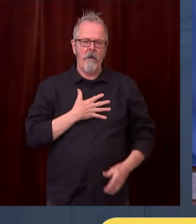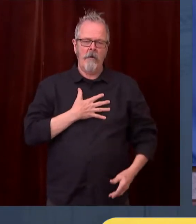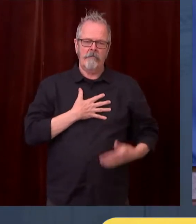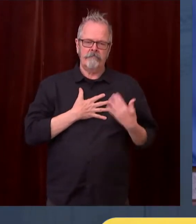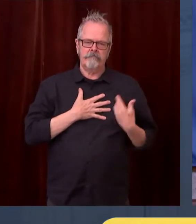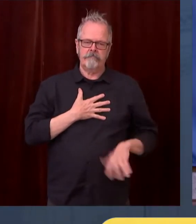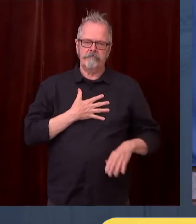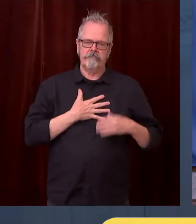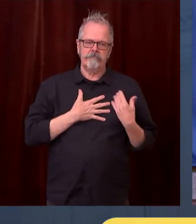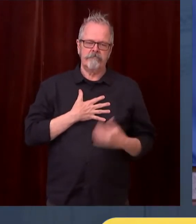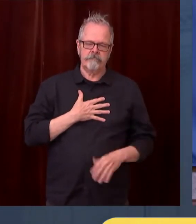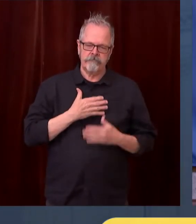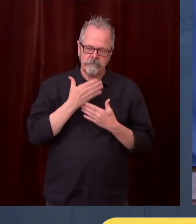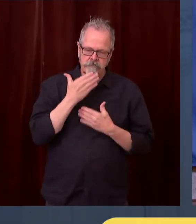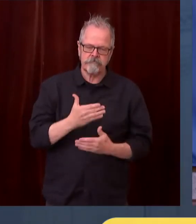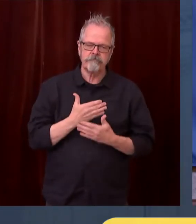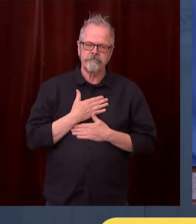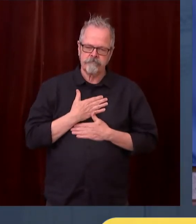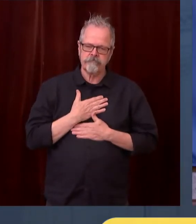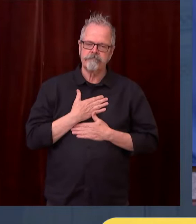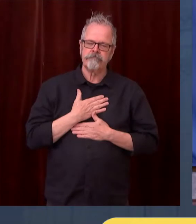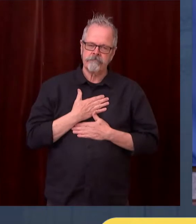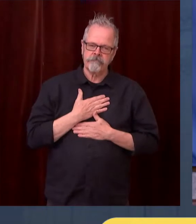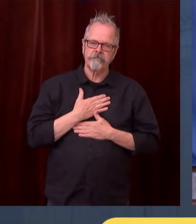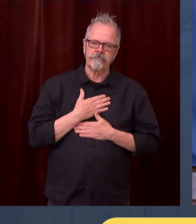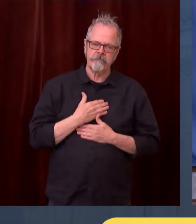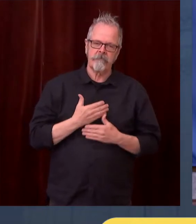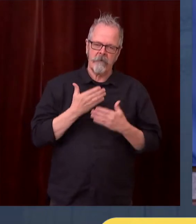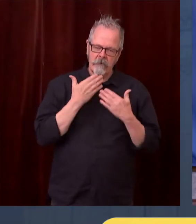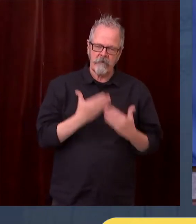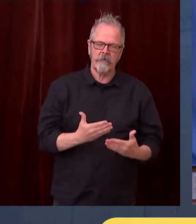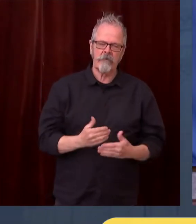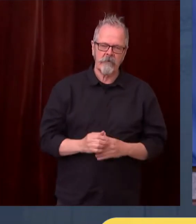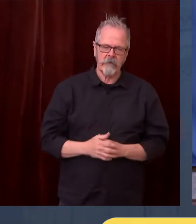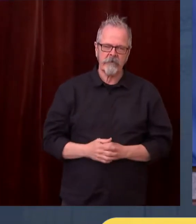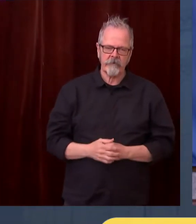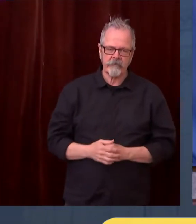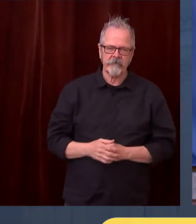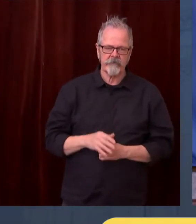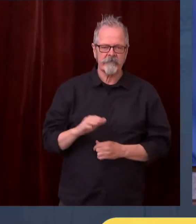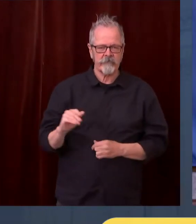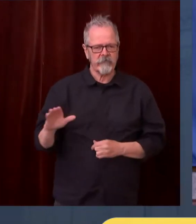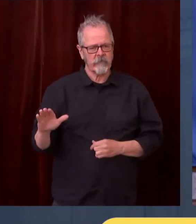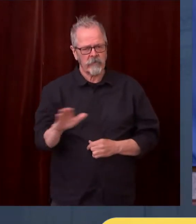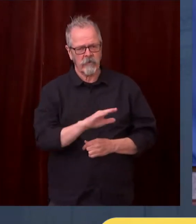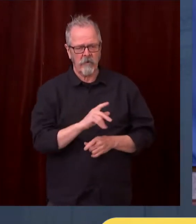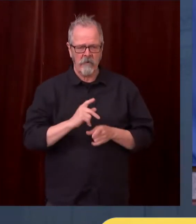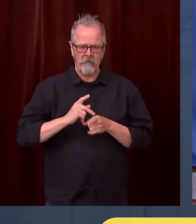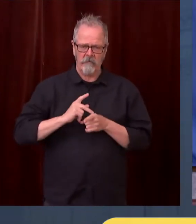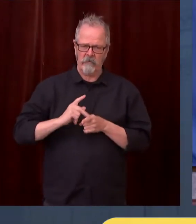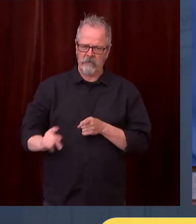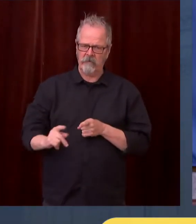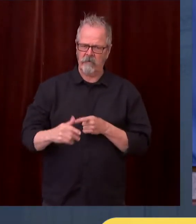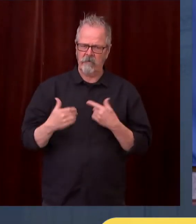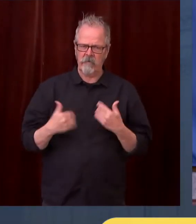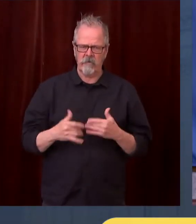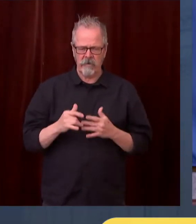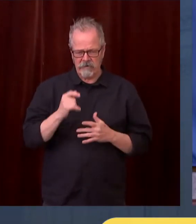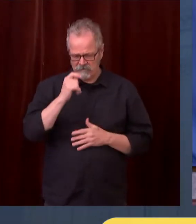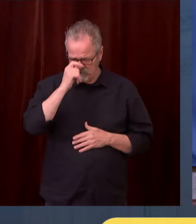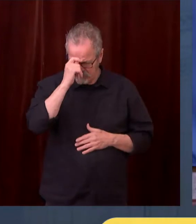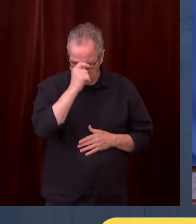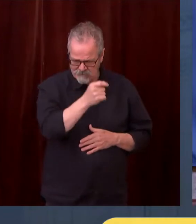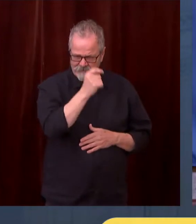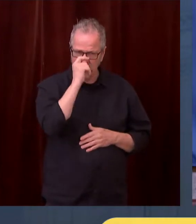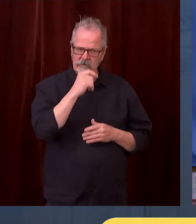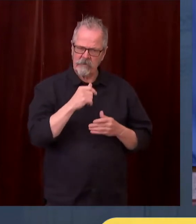protocols. The professionalism has been abundant. It was during remote learning. And now it is in more